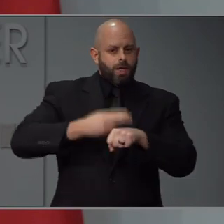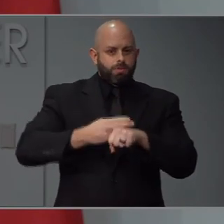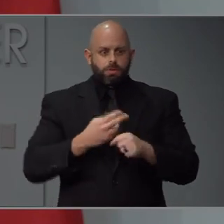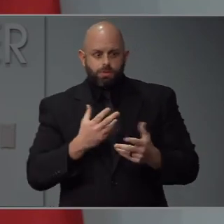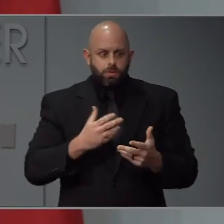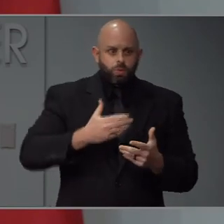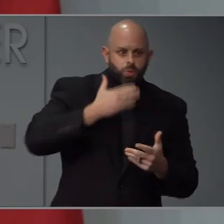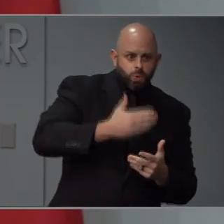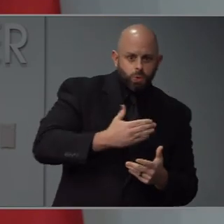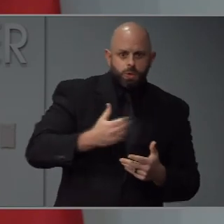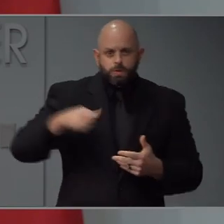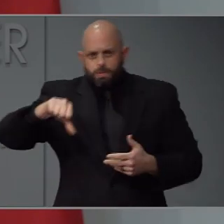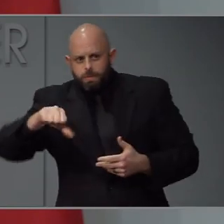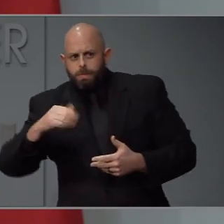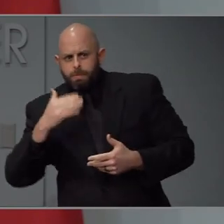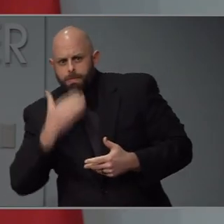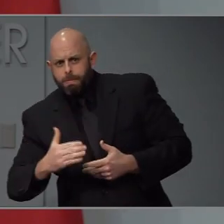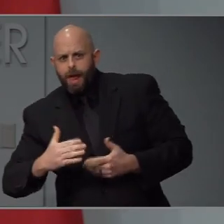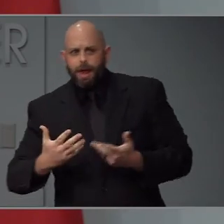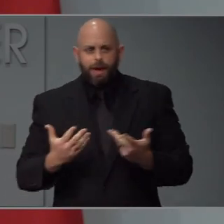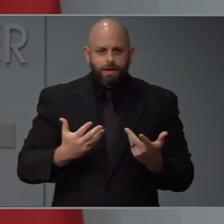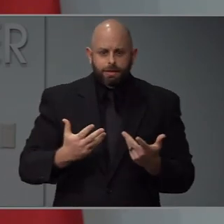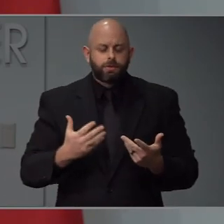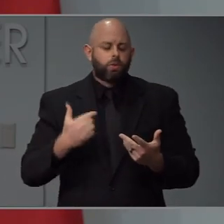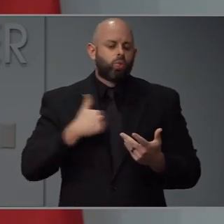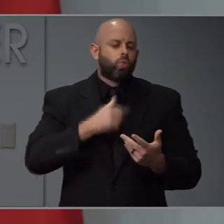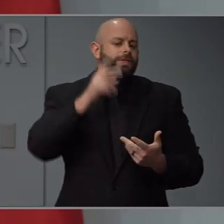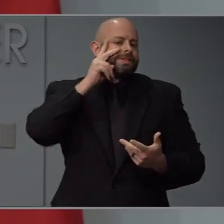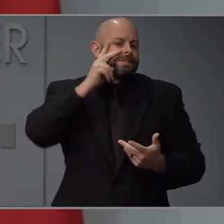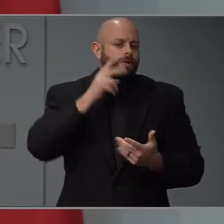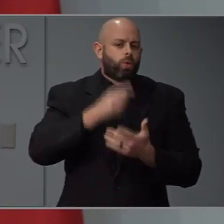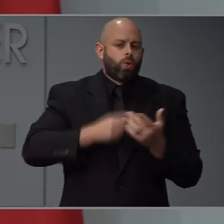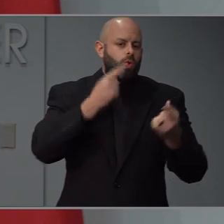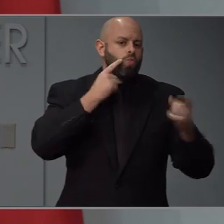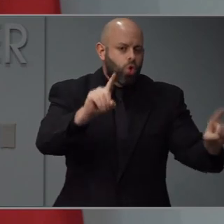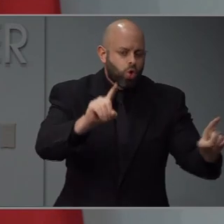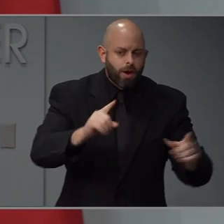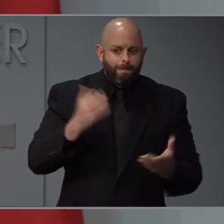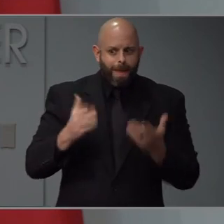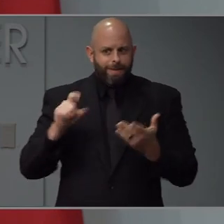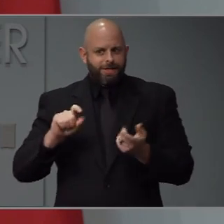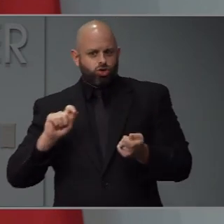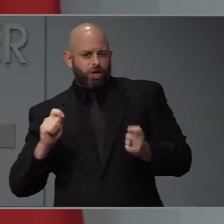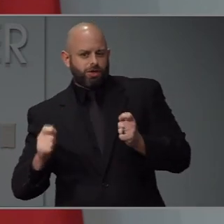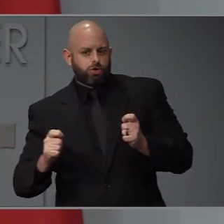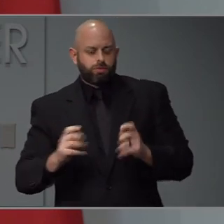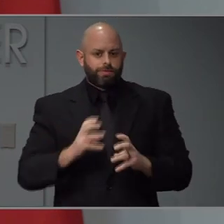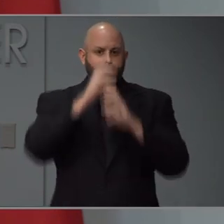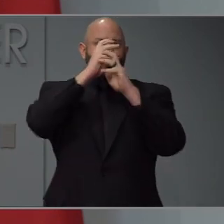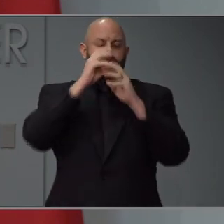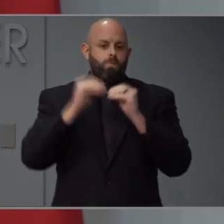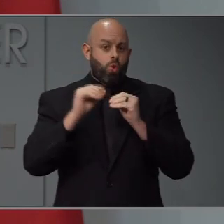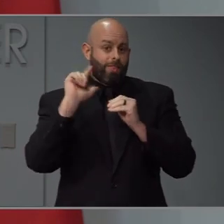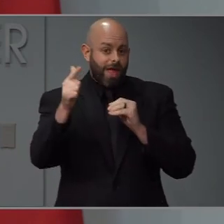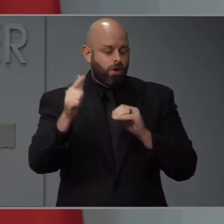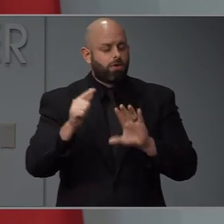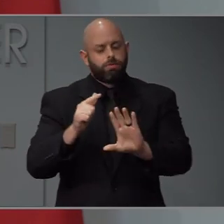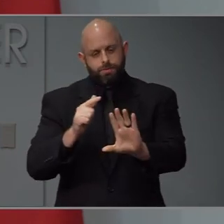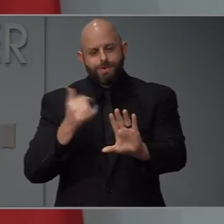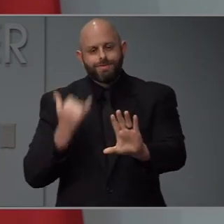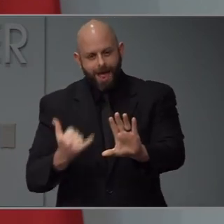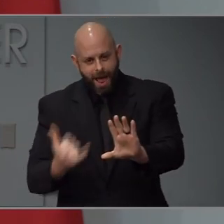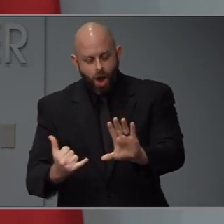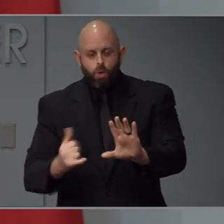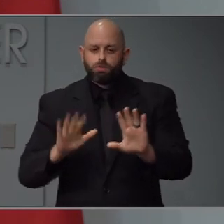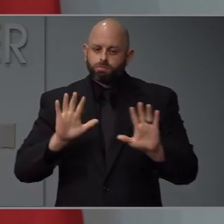places around the country to understand what is working and what might need to be changed as we go forward here. But right now we're